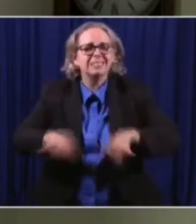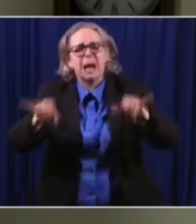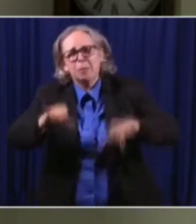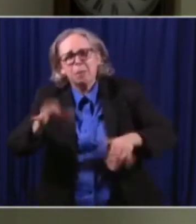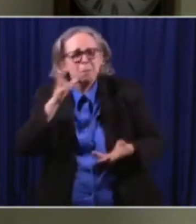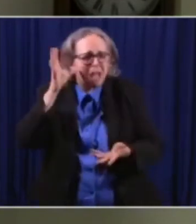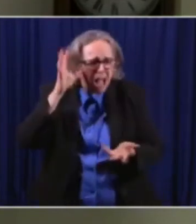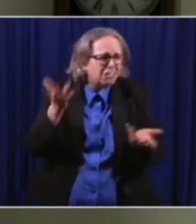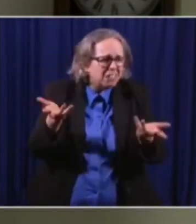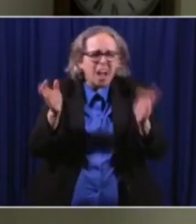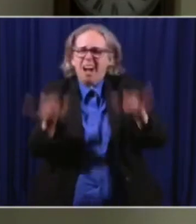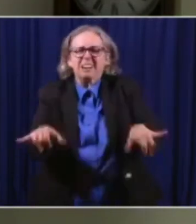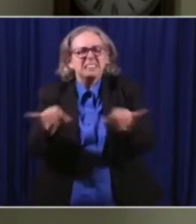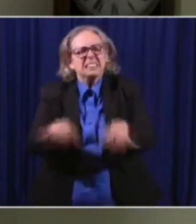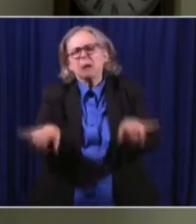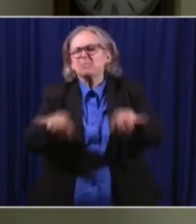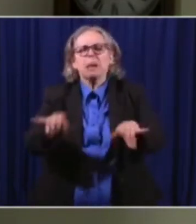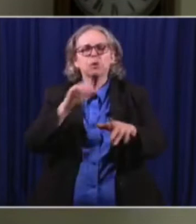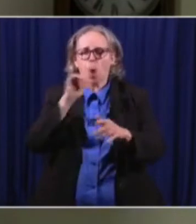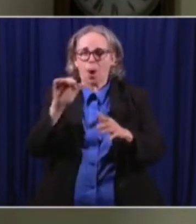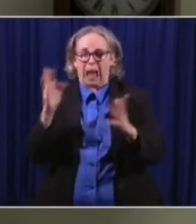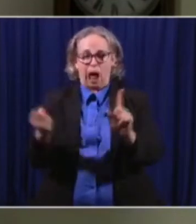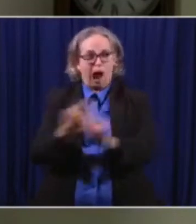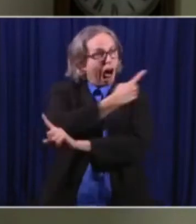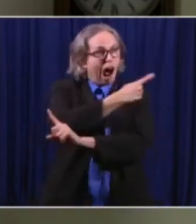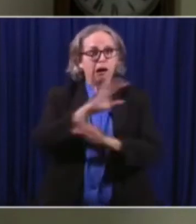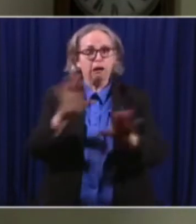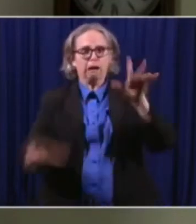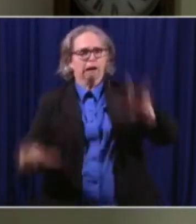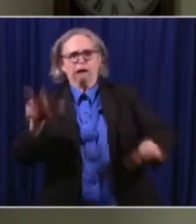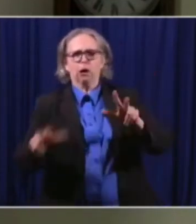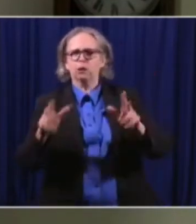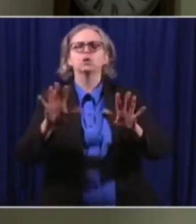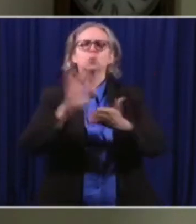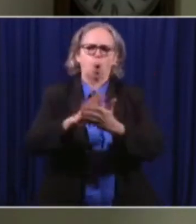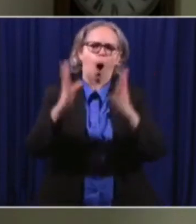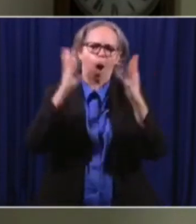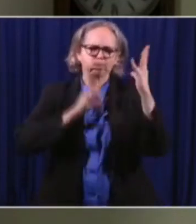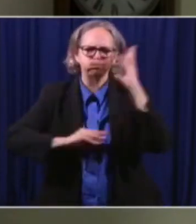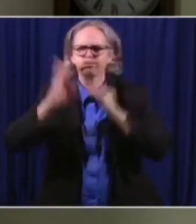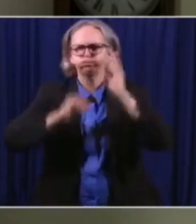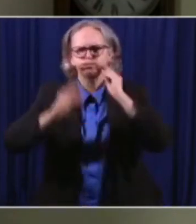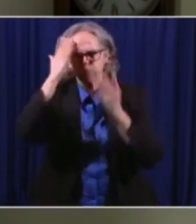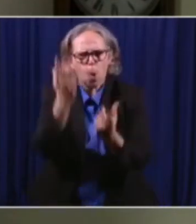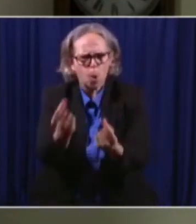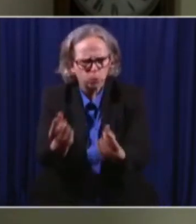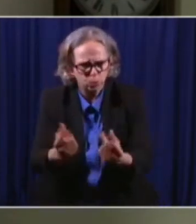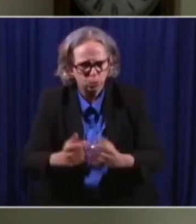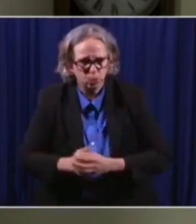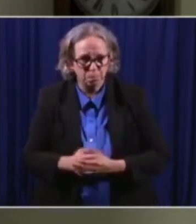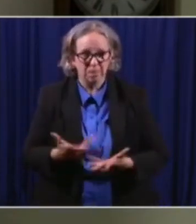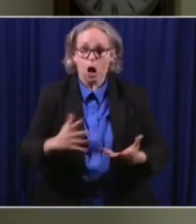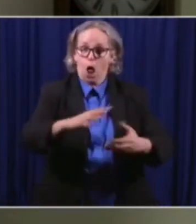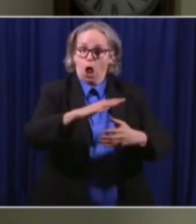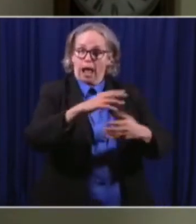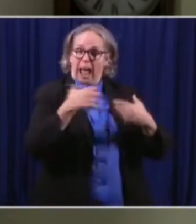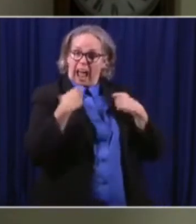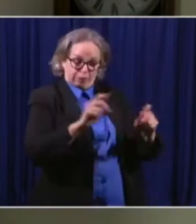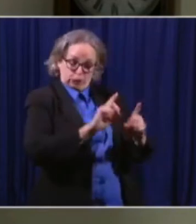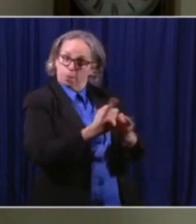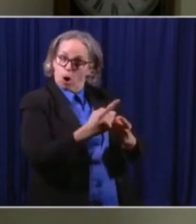this might be unusual. The health department will then notify the local health department will then notify